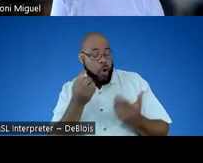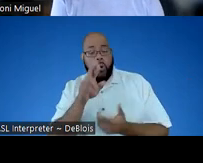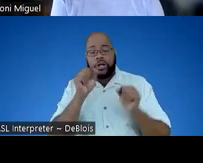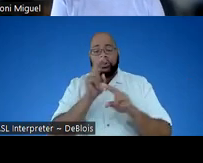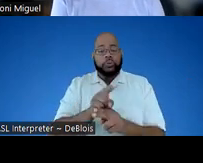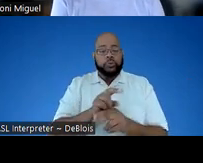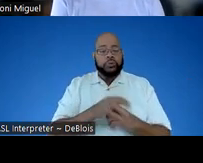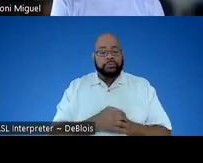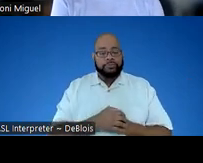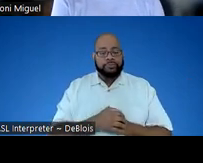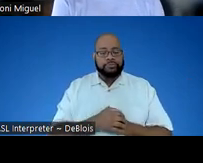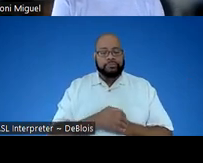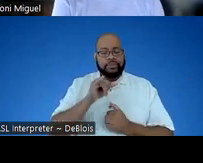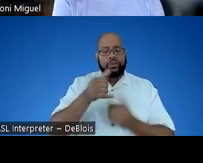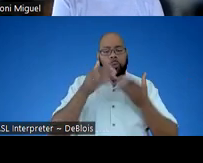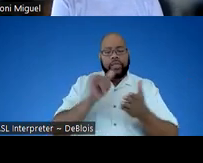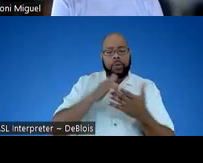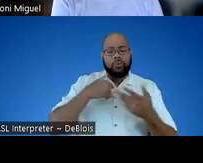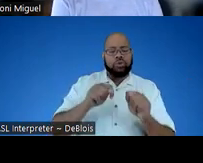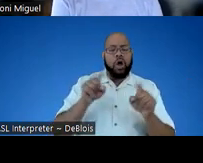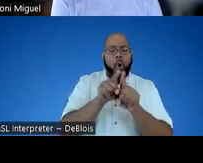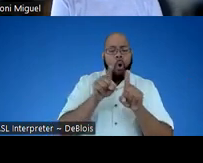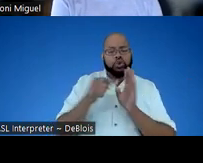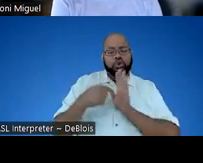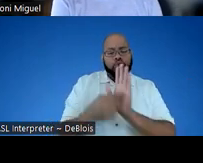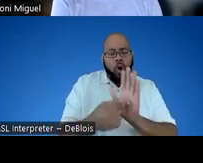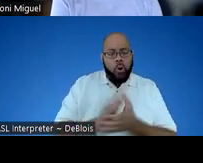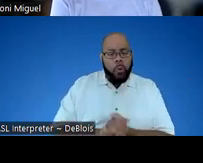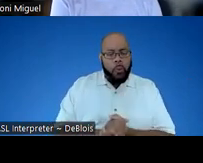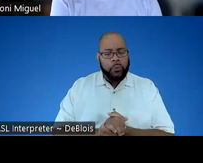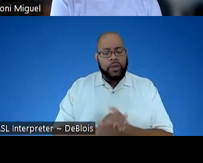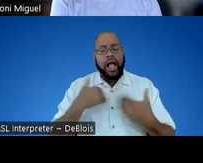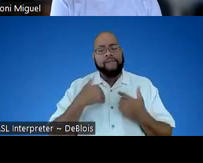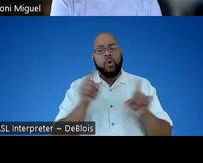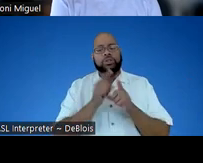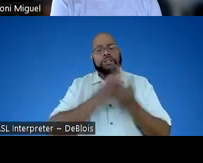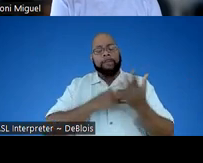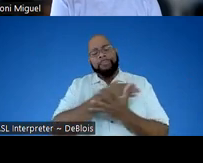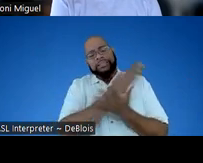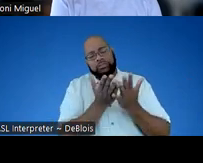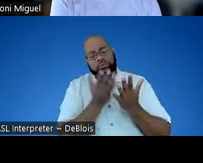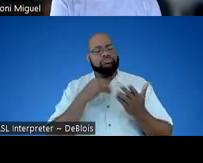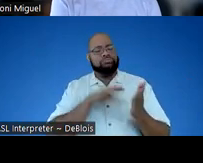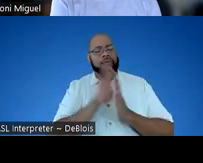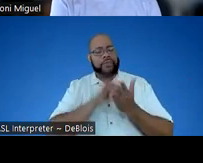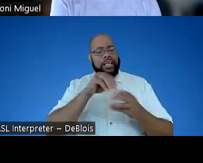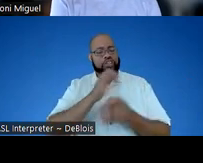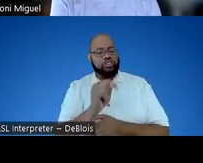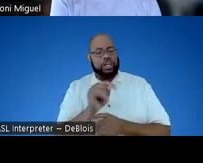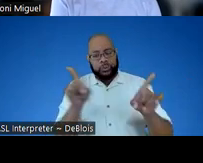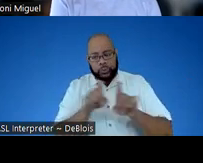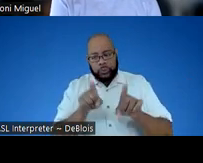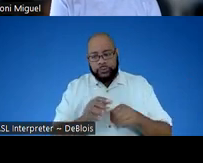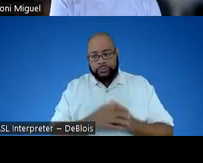can use these. Um, but this is a way that we've tried to also show, um, we have also some series and we'll put those in the chat as well